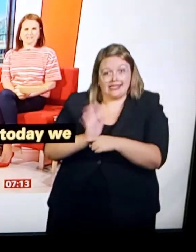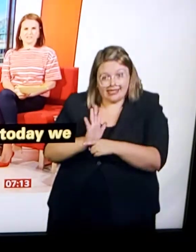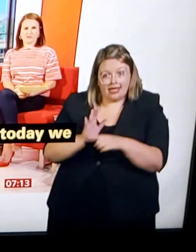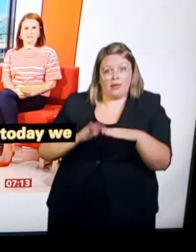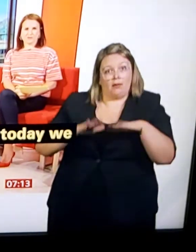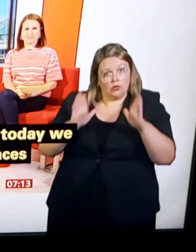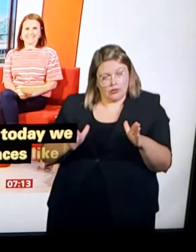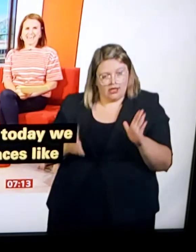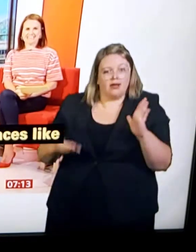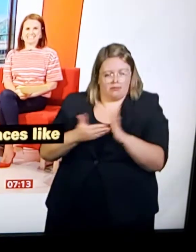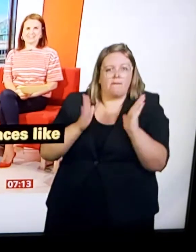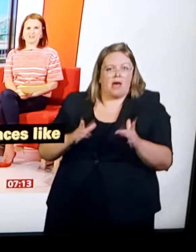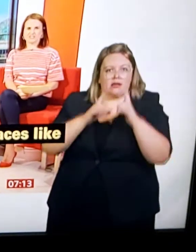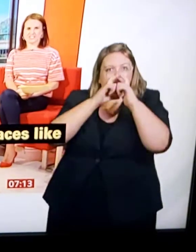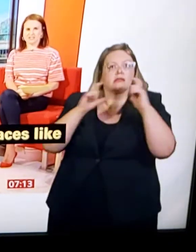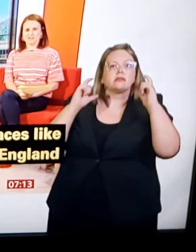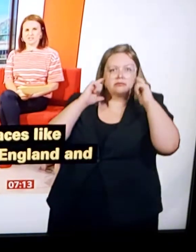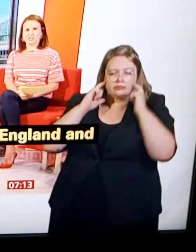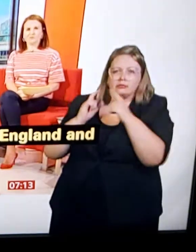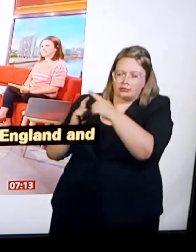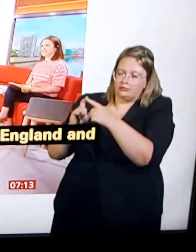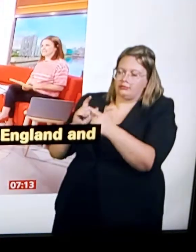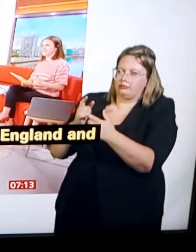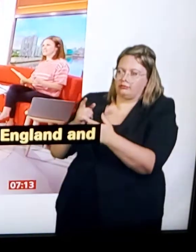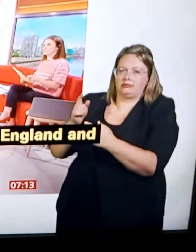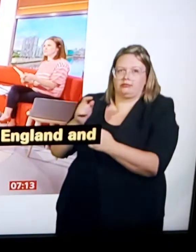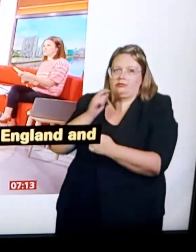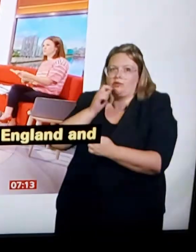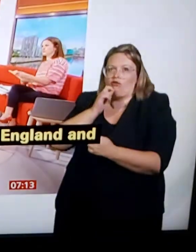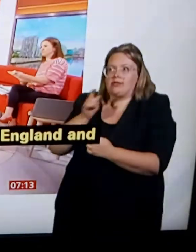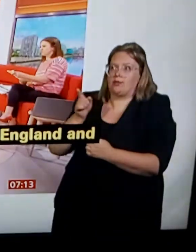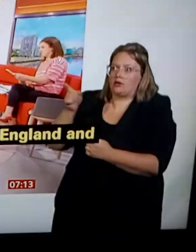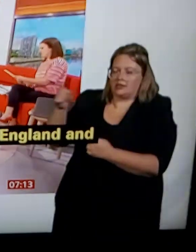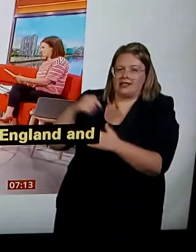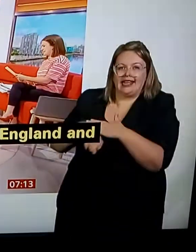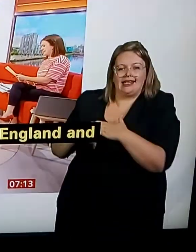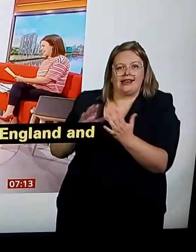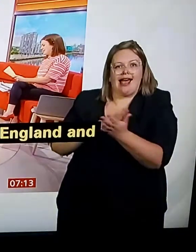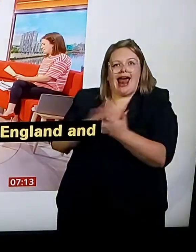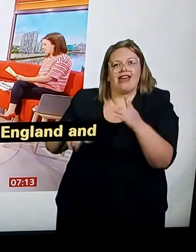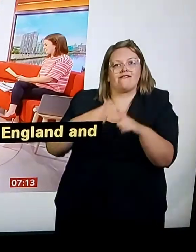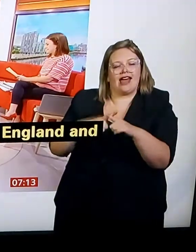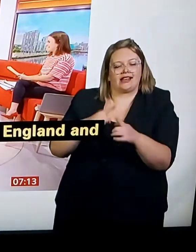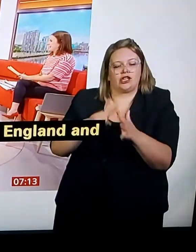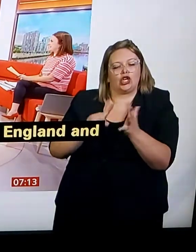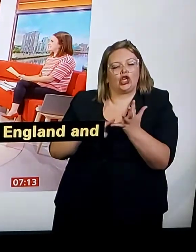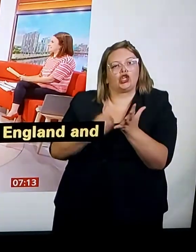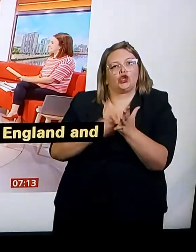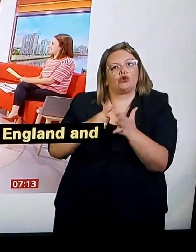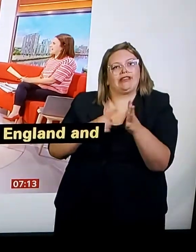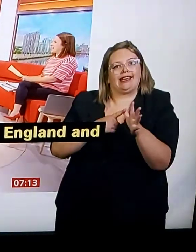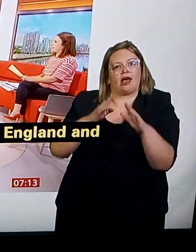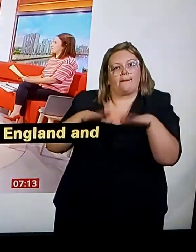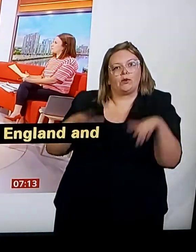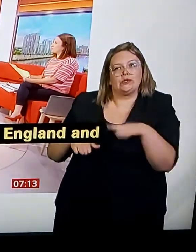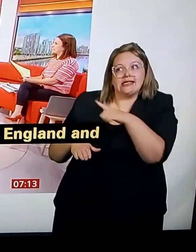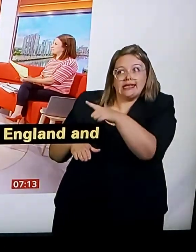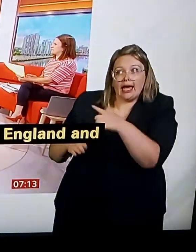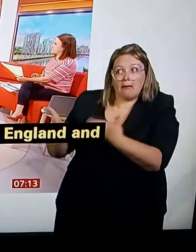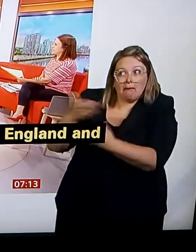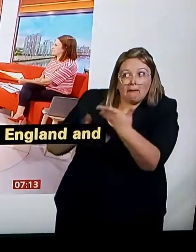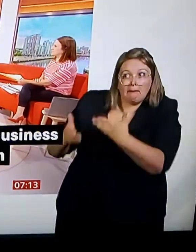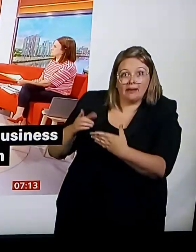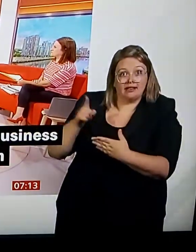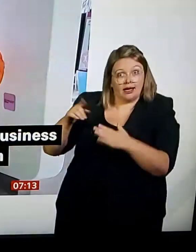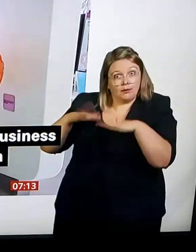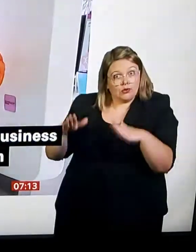far from our country, far from our farm, it's very difficult, because we are